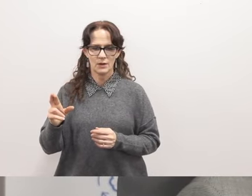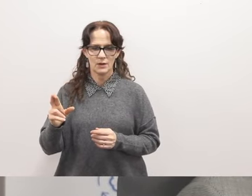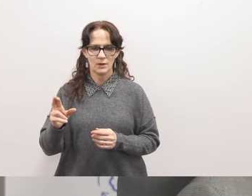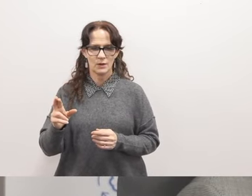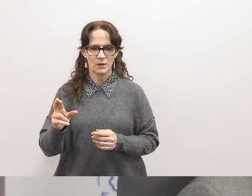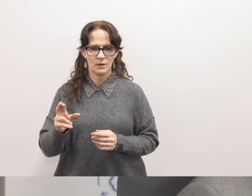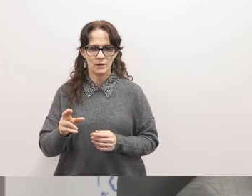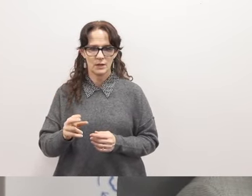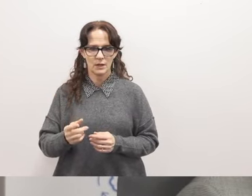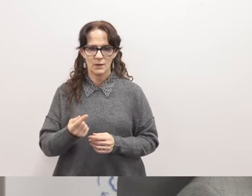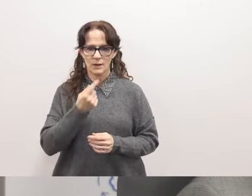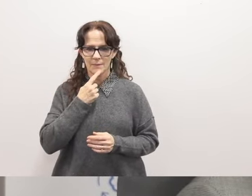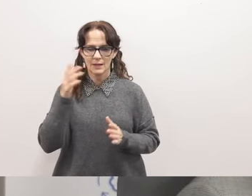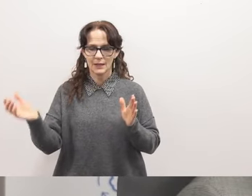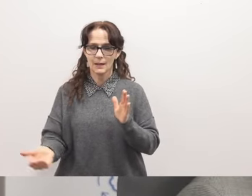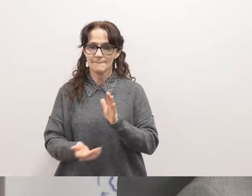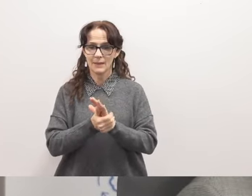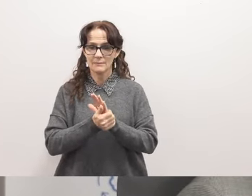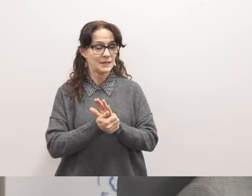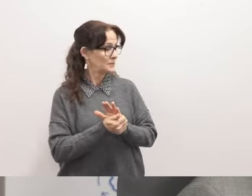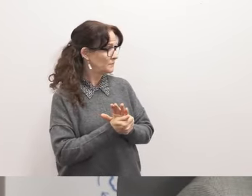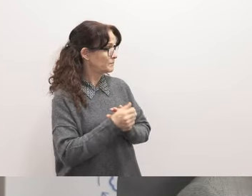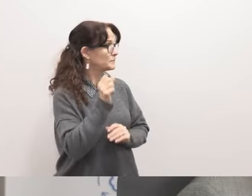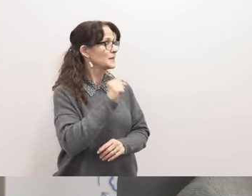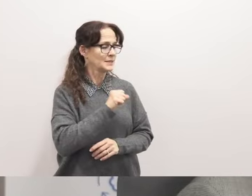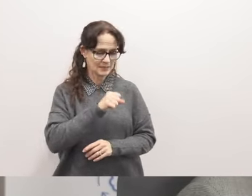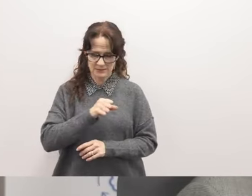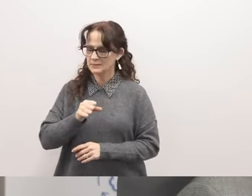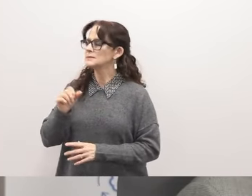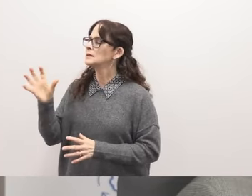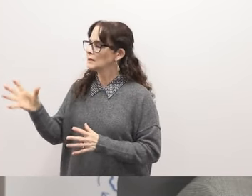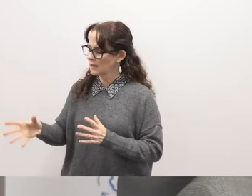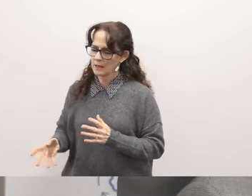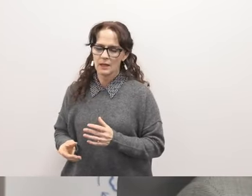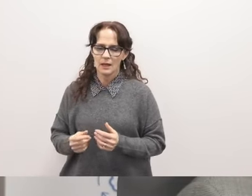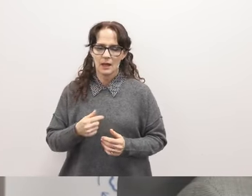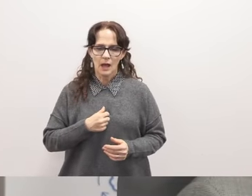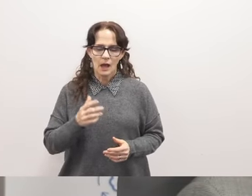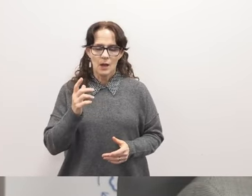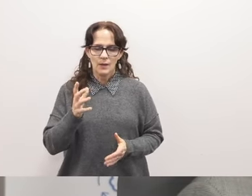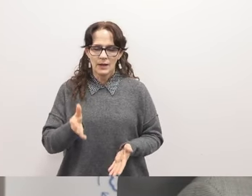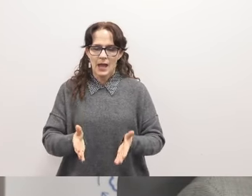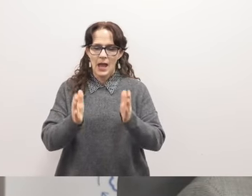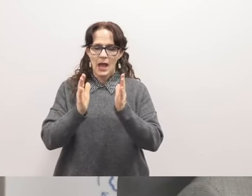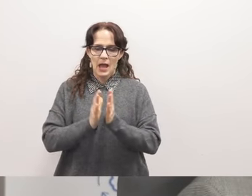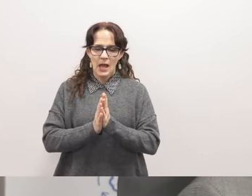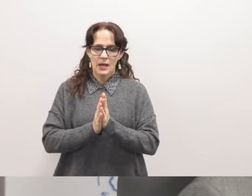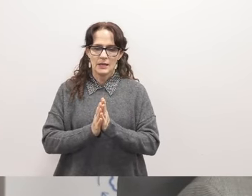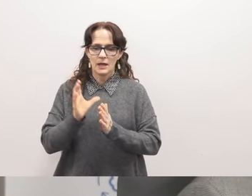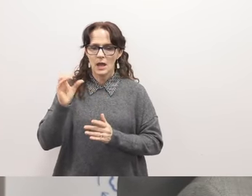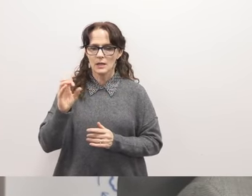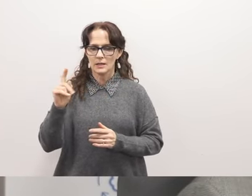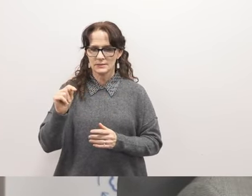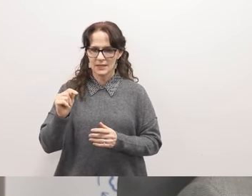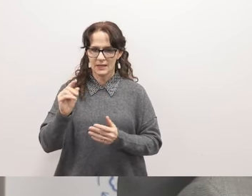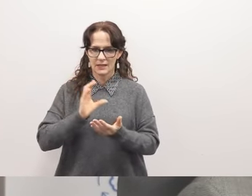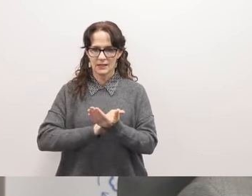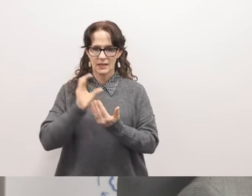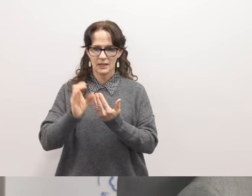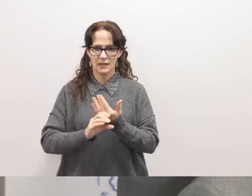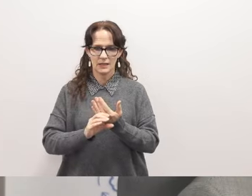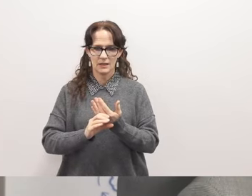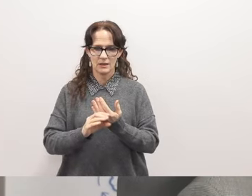you'd like to make an amendment yes madam president i would like to i would ask that on the consent calendar agenda item